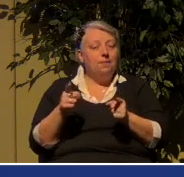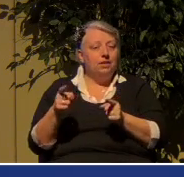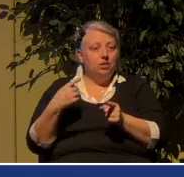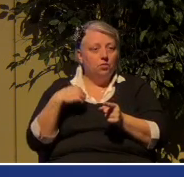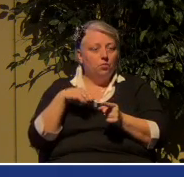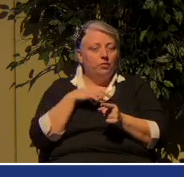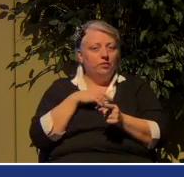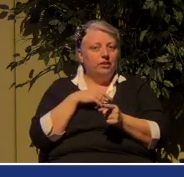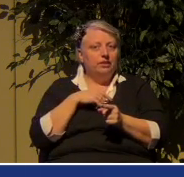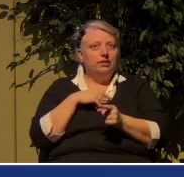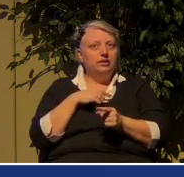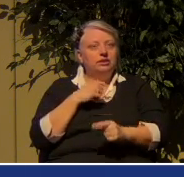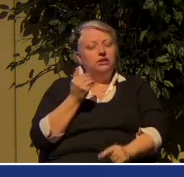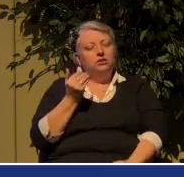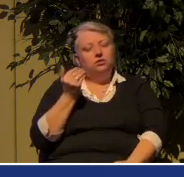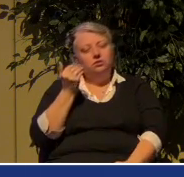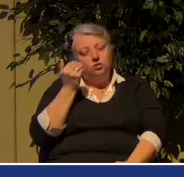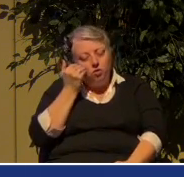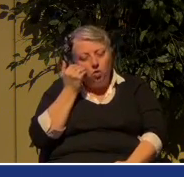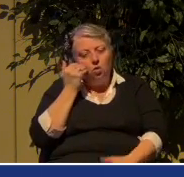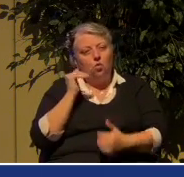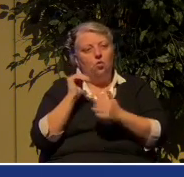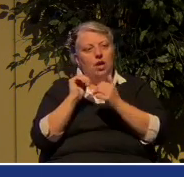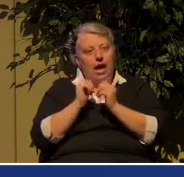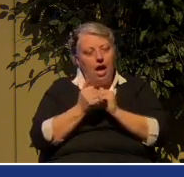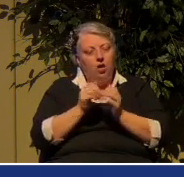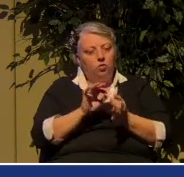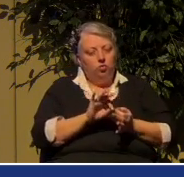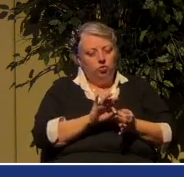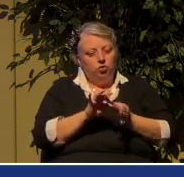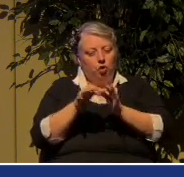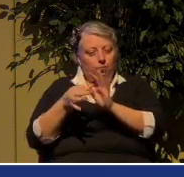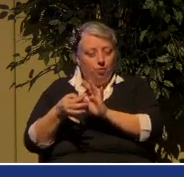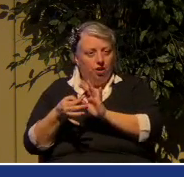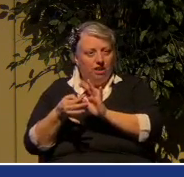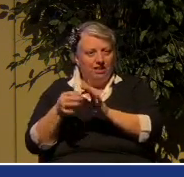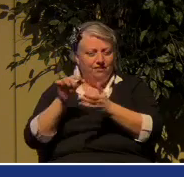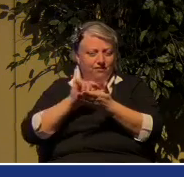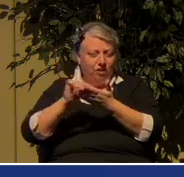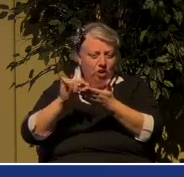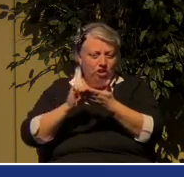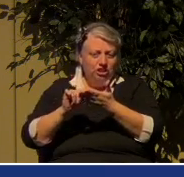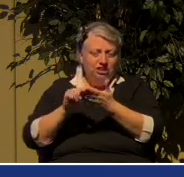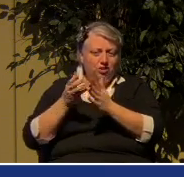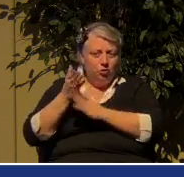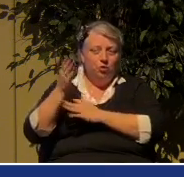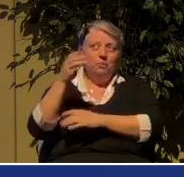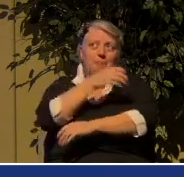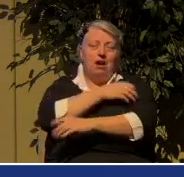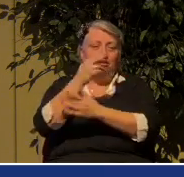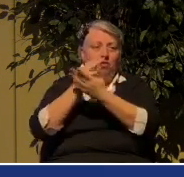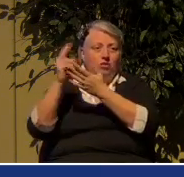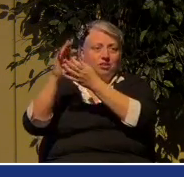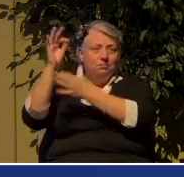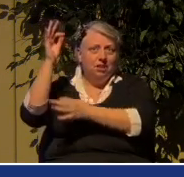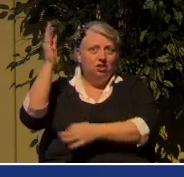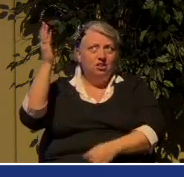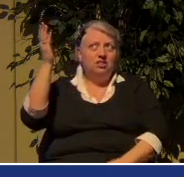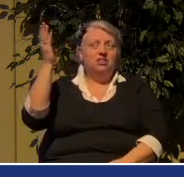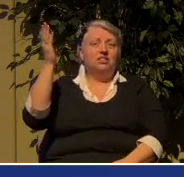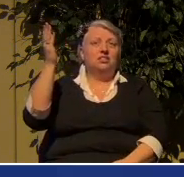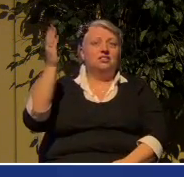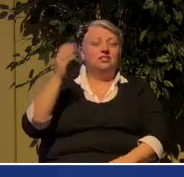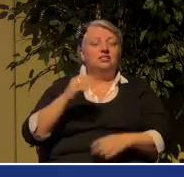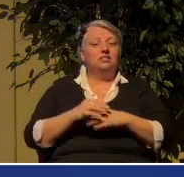know how to interpret them by the power of God's Holy Spirit? What happens when we